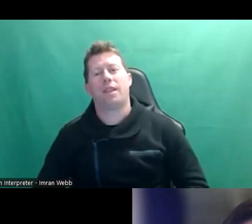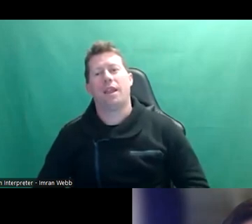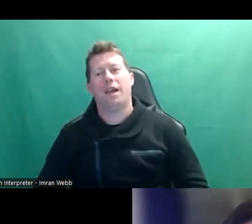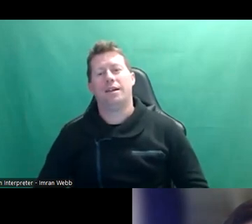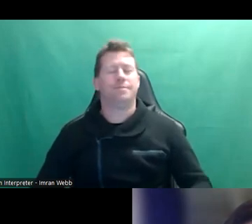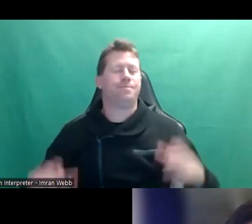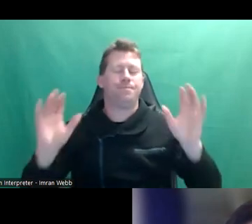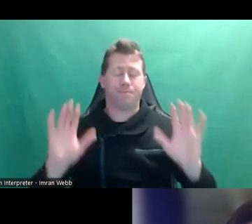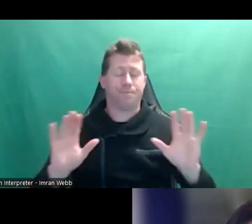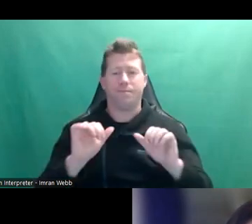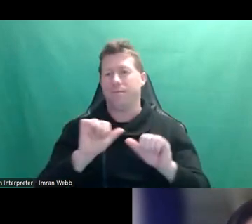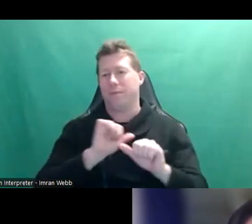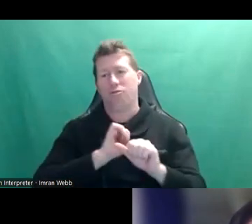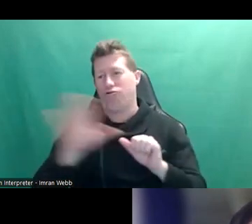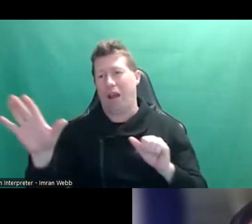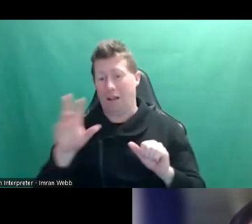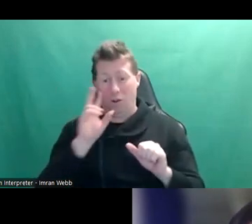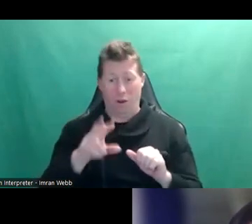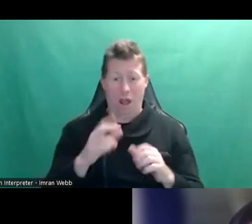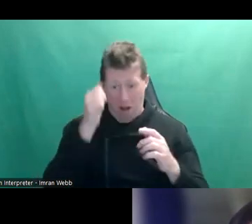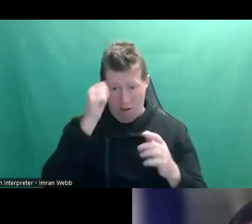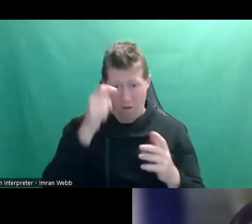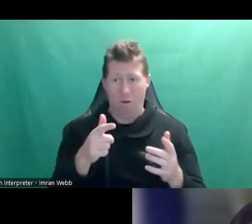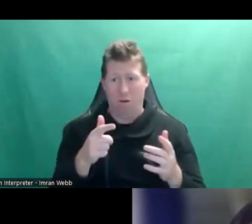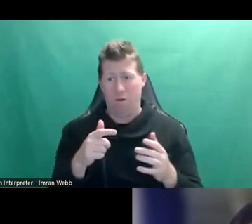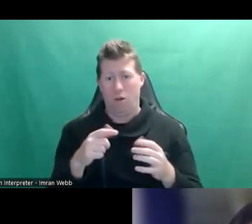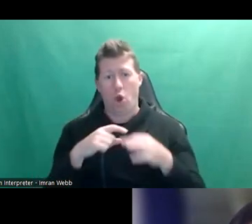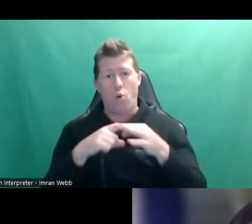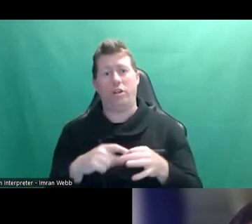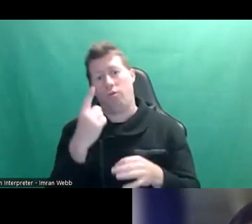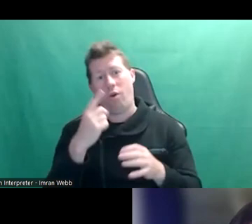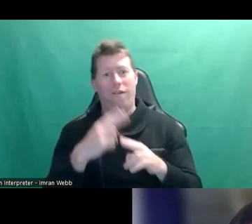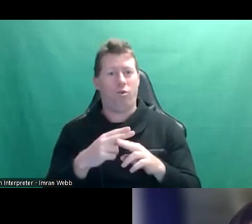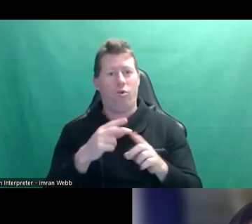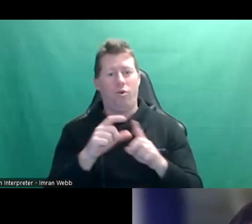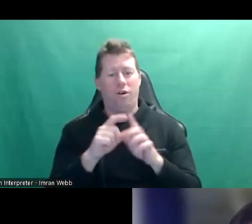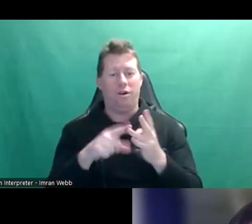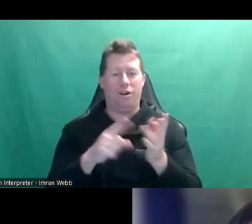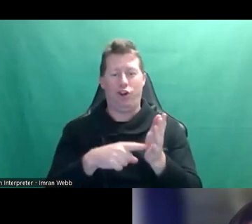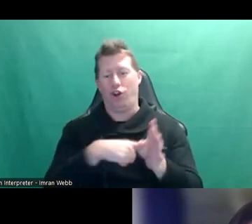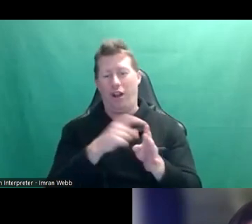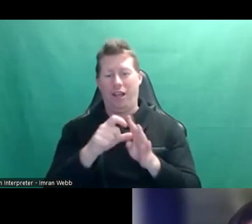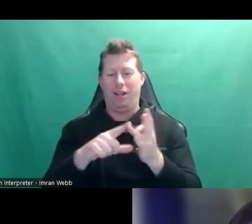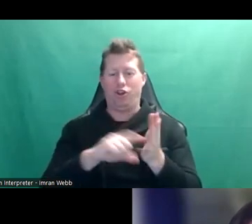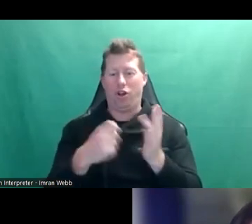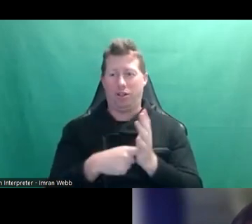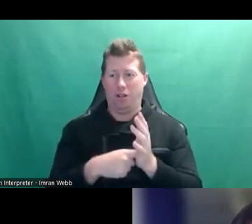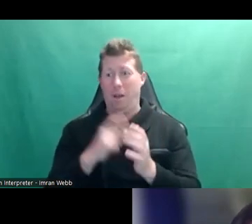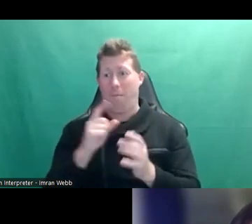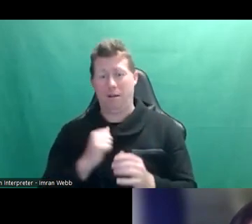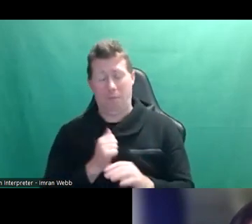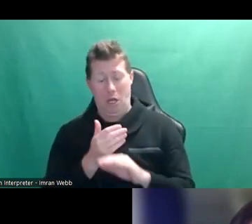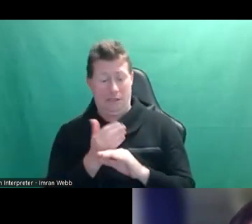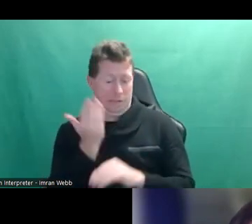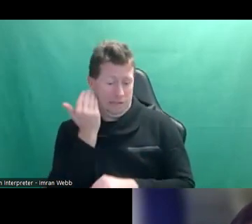Yeah. Amazing. So this is quite a specific question, but probably one for Dolly Doctor as well. My nearly 15 year